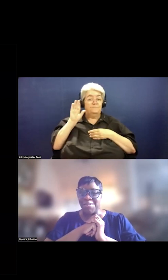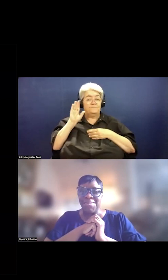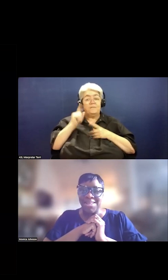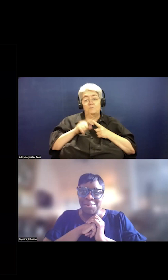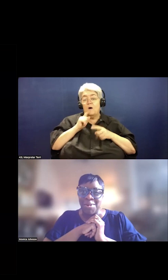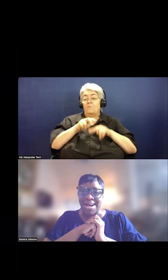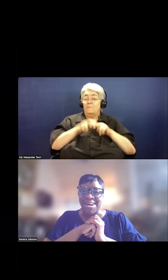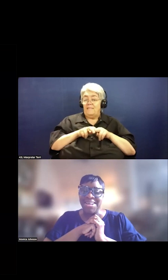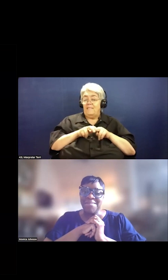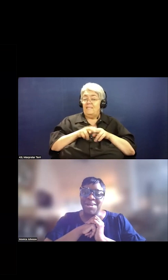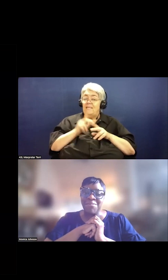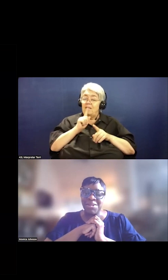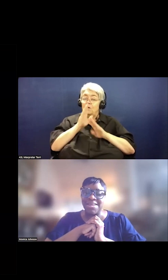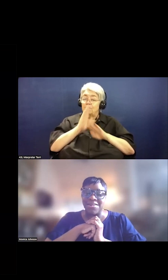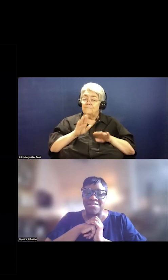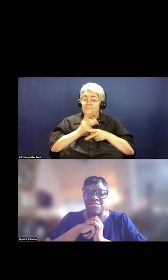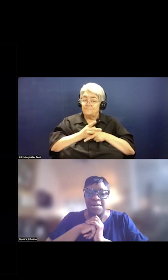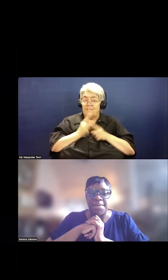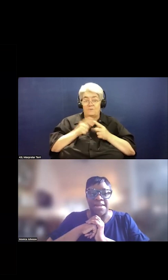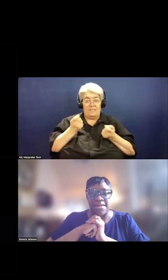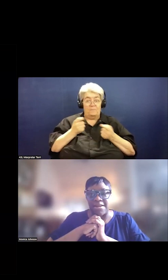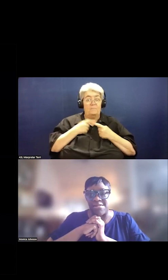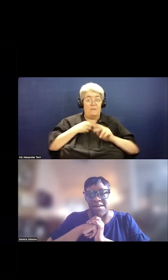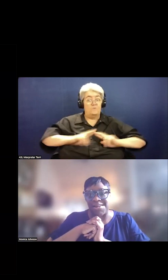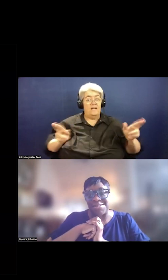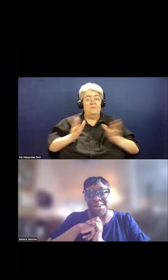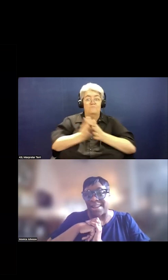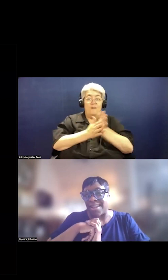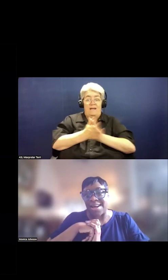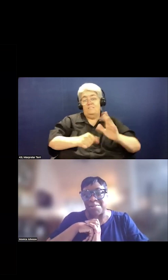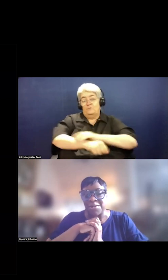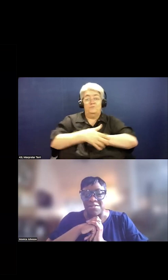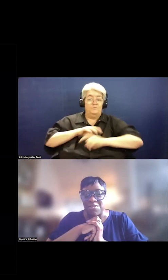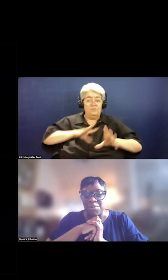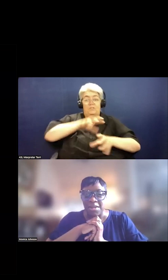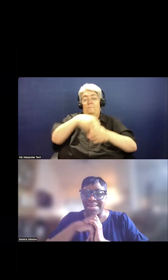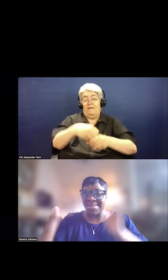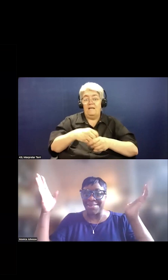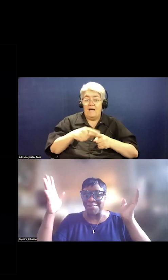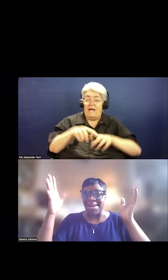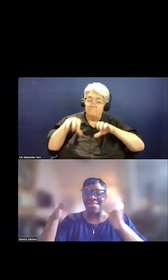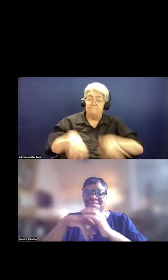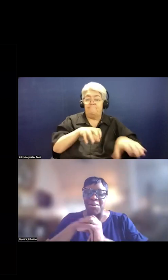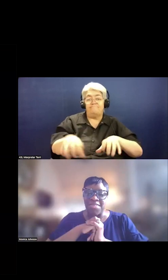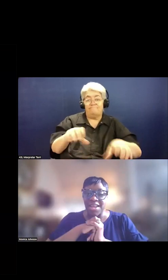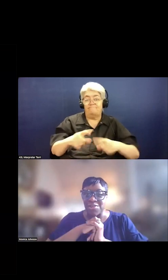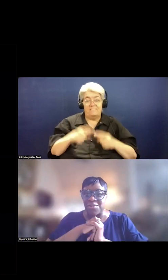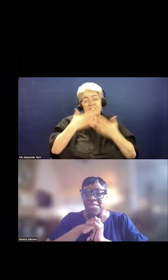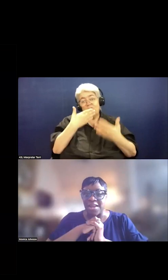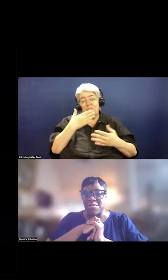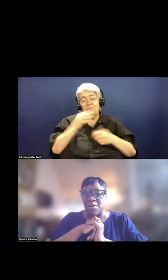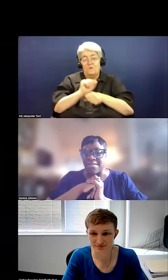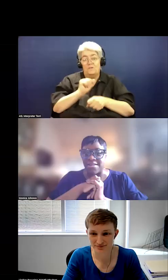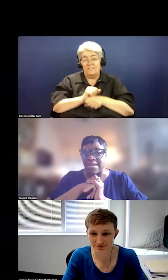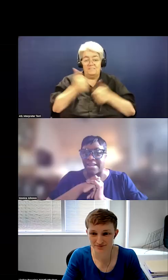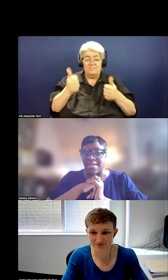for a little while, but I'm really eager to jump in and get started because we got a lot of work to do in a good way. So thank you.